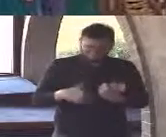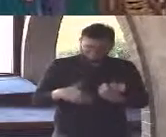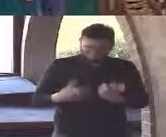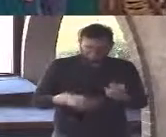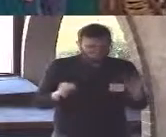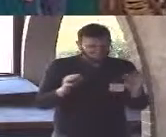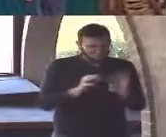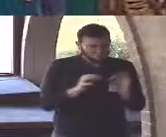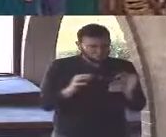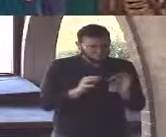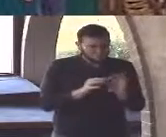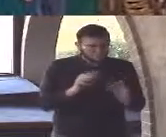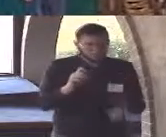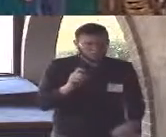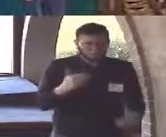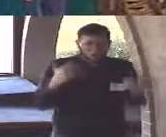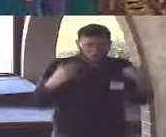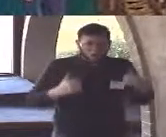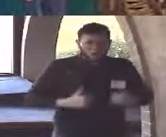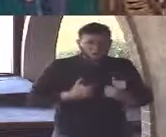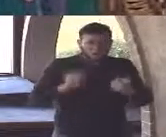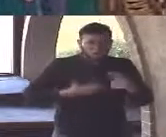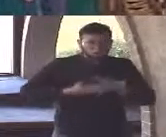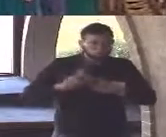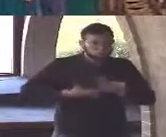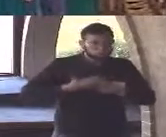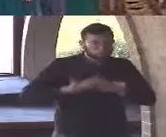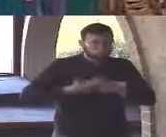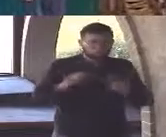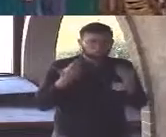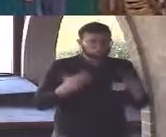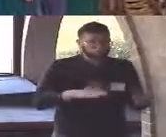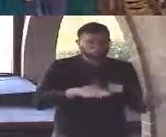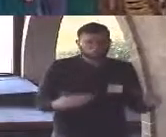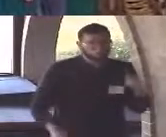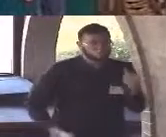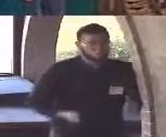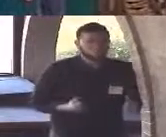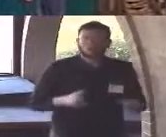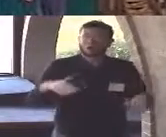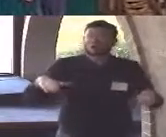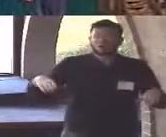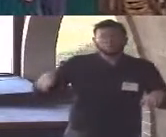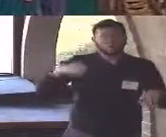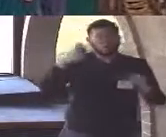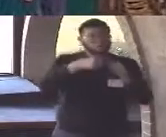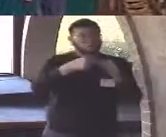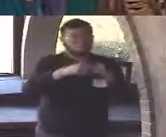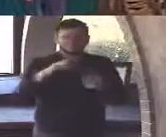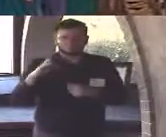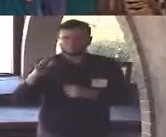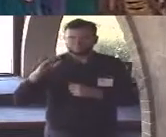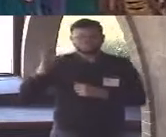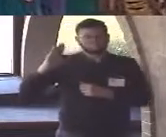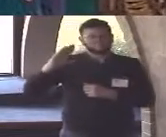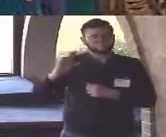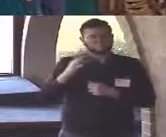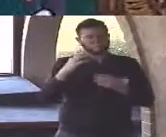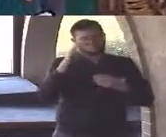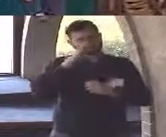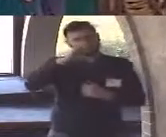reminds me of that scene in the first Toy Story remember that one? where Buzz Lightyear thinks all along that he is what is it? a